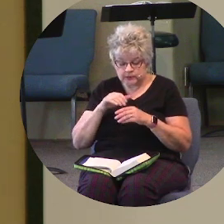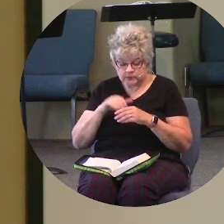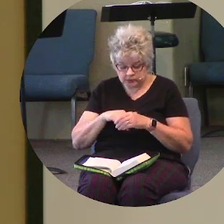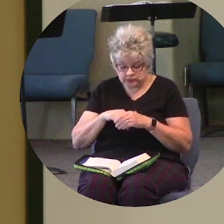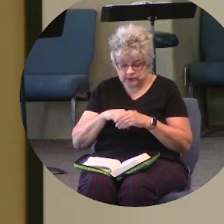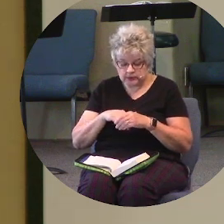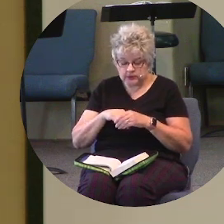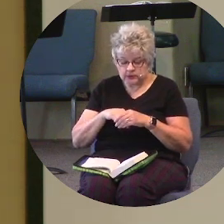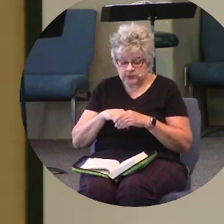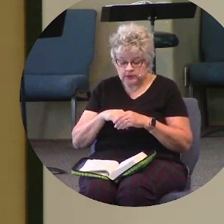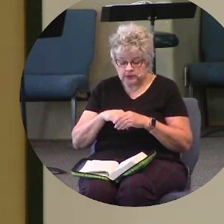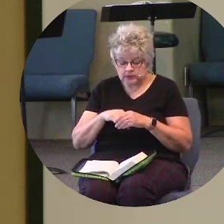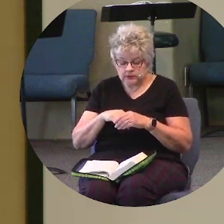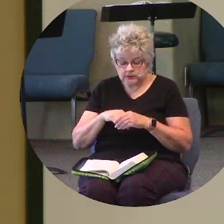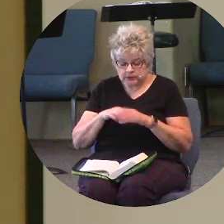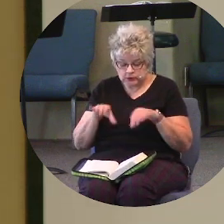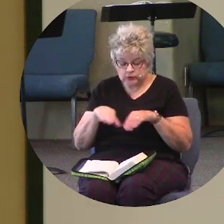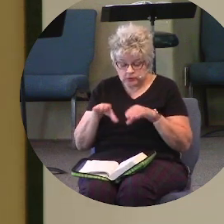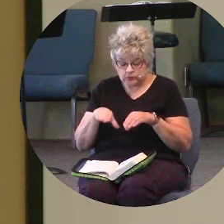partake of.